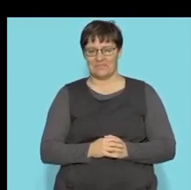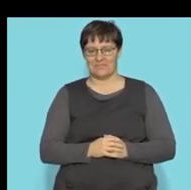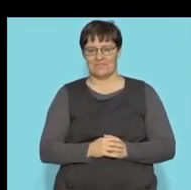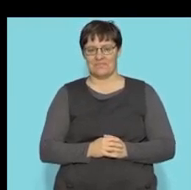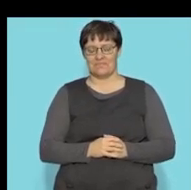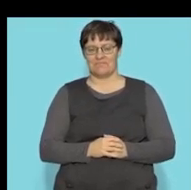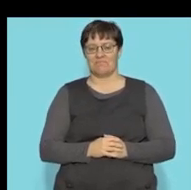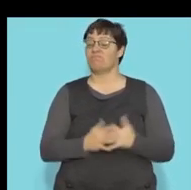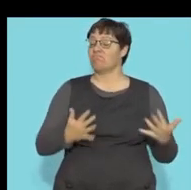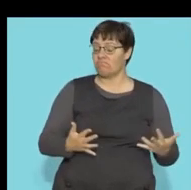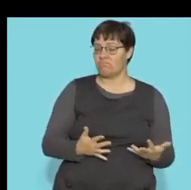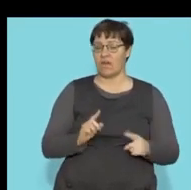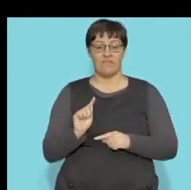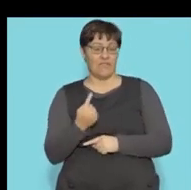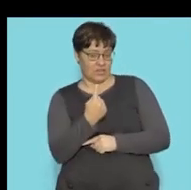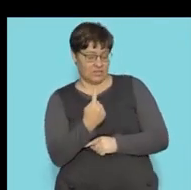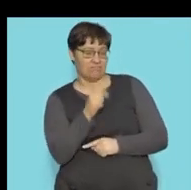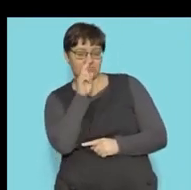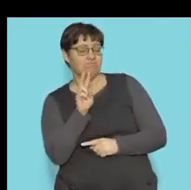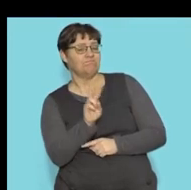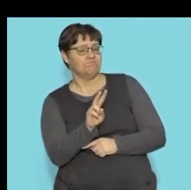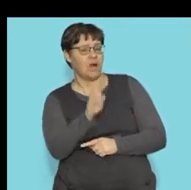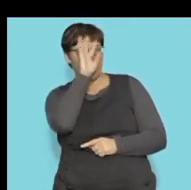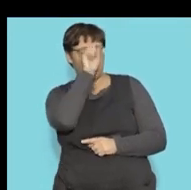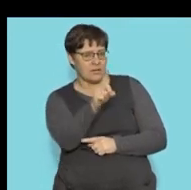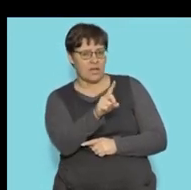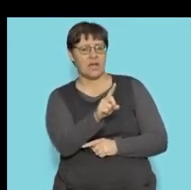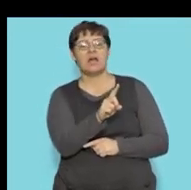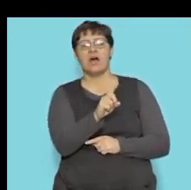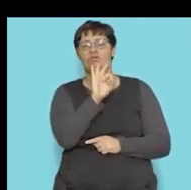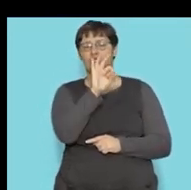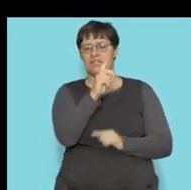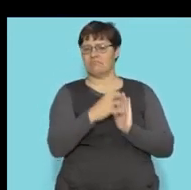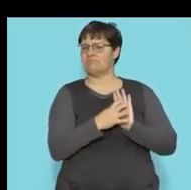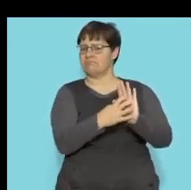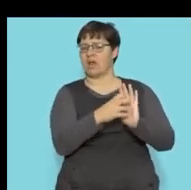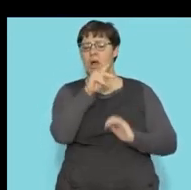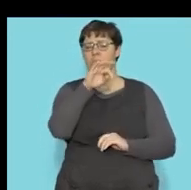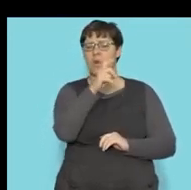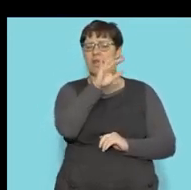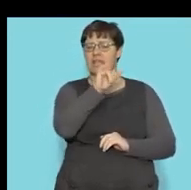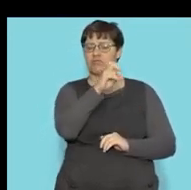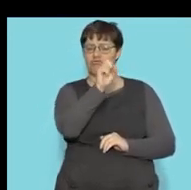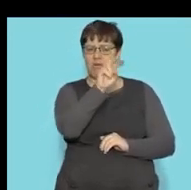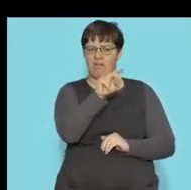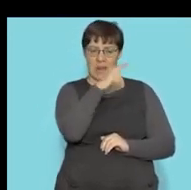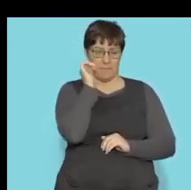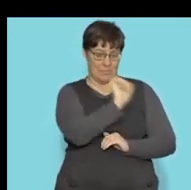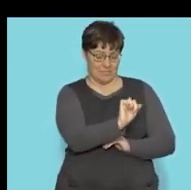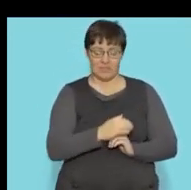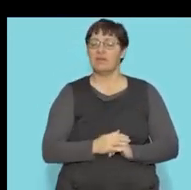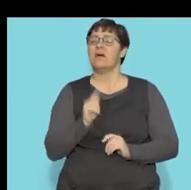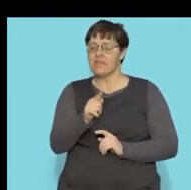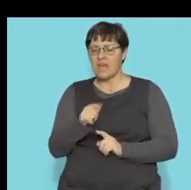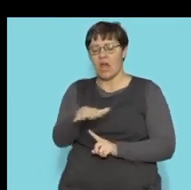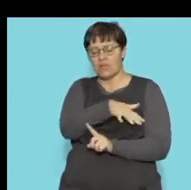Cool guys, so first things first, I'm going to remind you what a polyhedron is. I'm then going to revise the definitions of surface